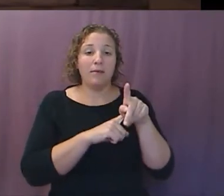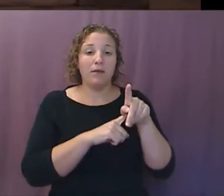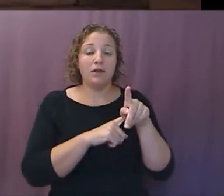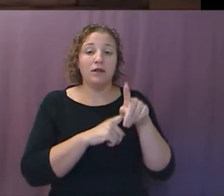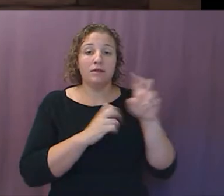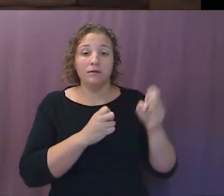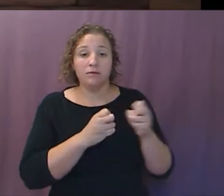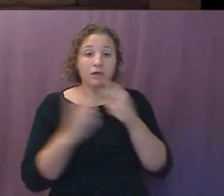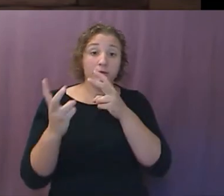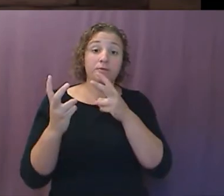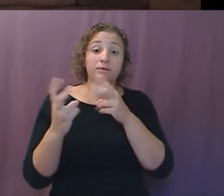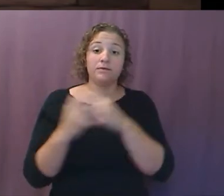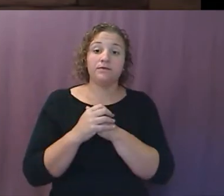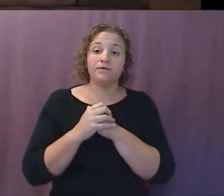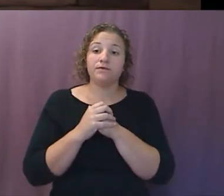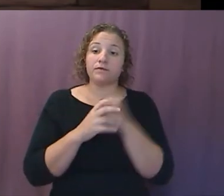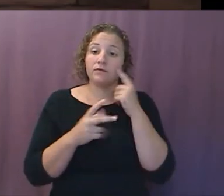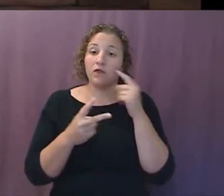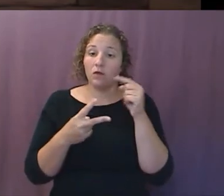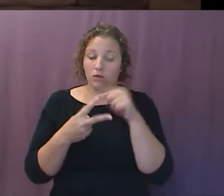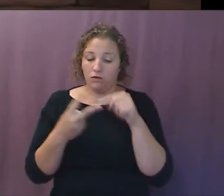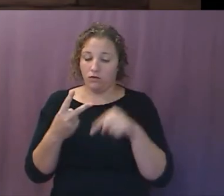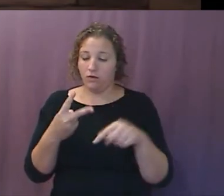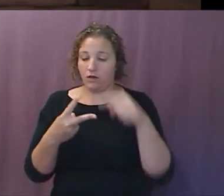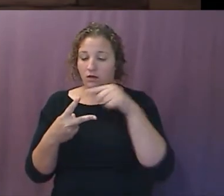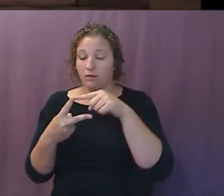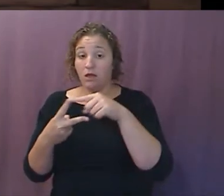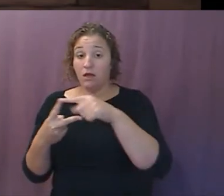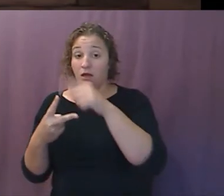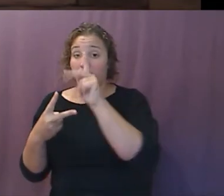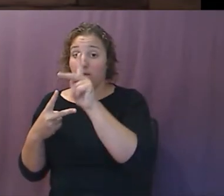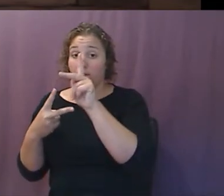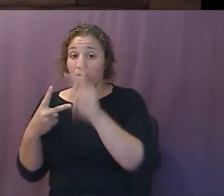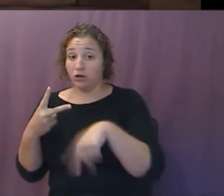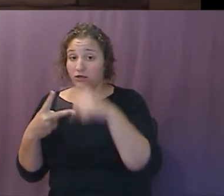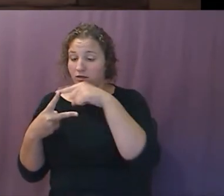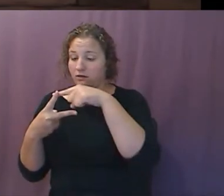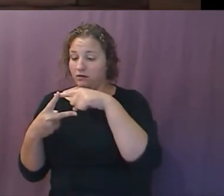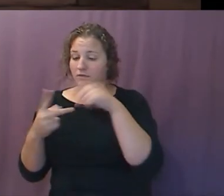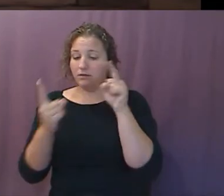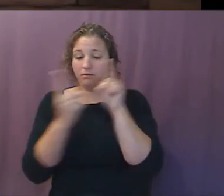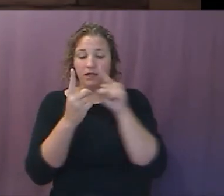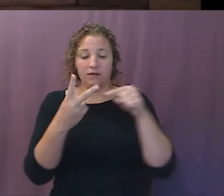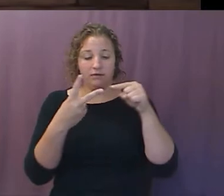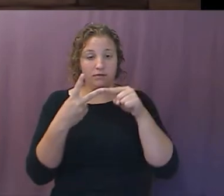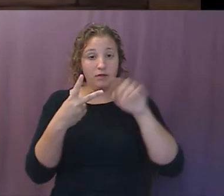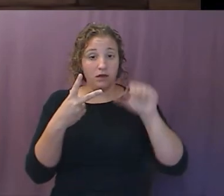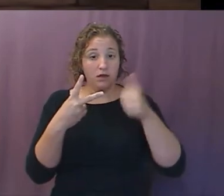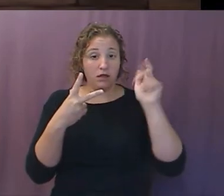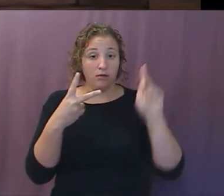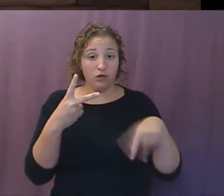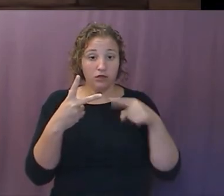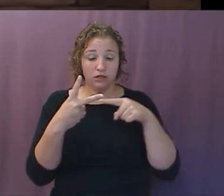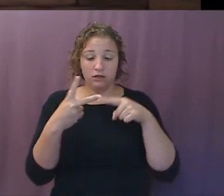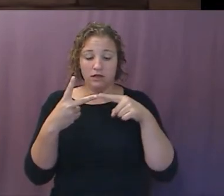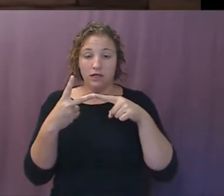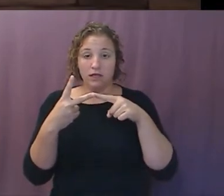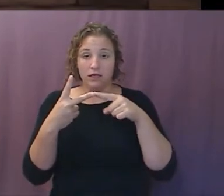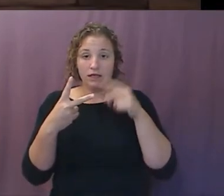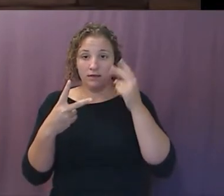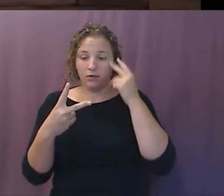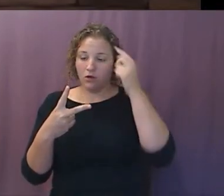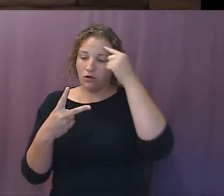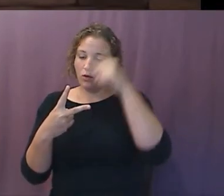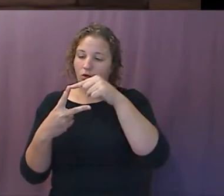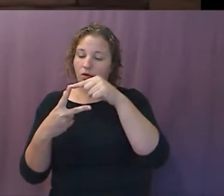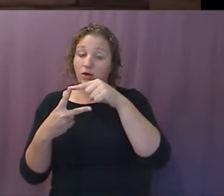two different scenarios. Person A meets Person B. Person A realizes they're infected with COVID. Their status gets updated. That then